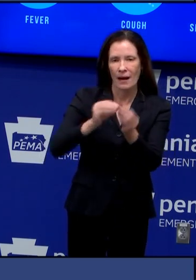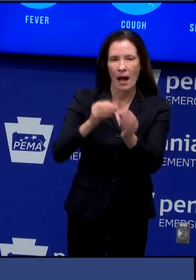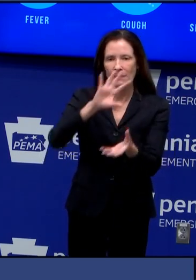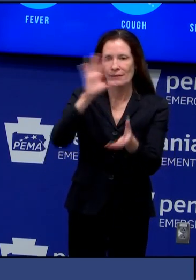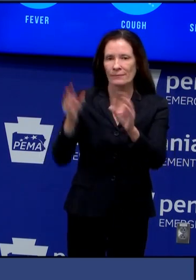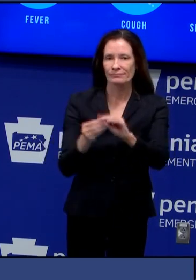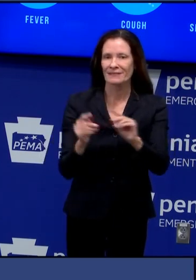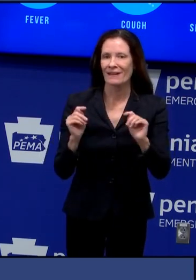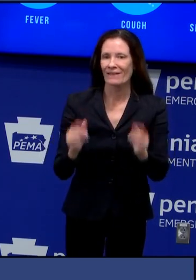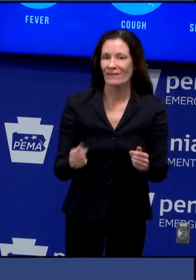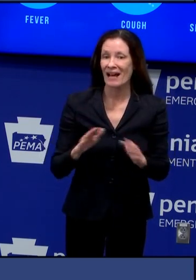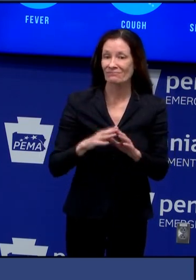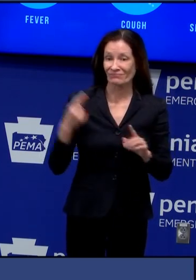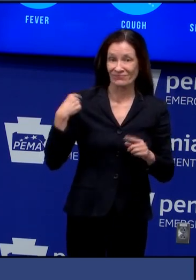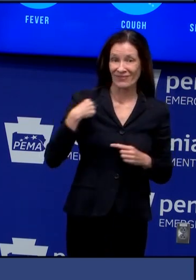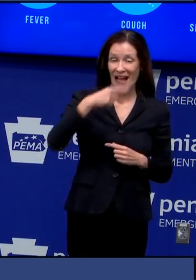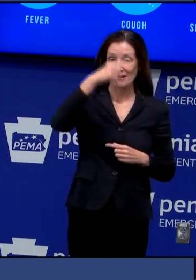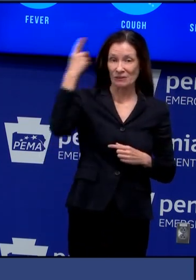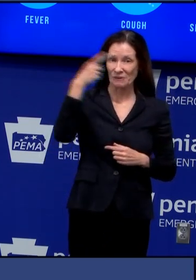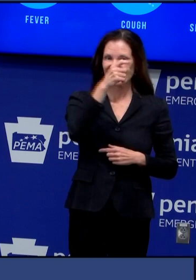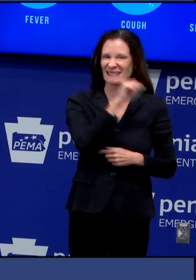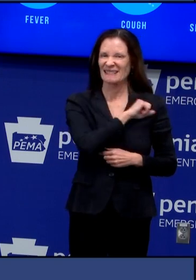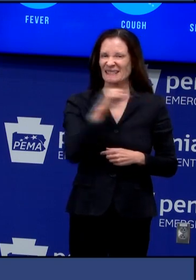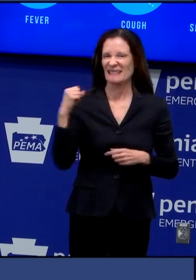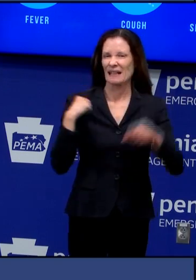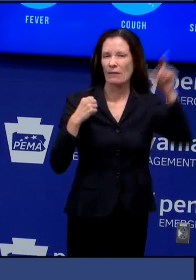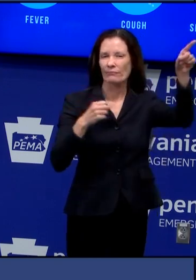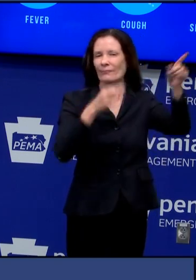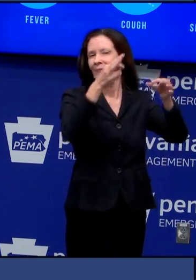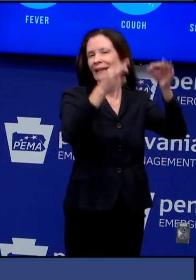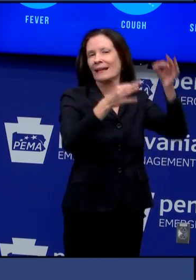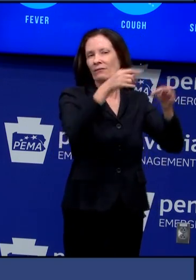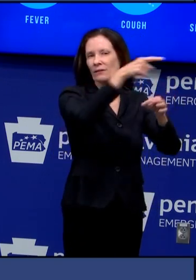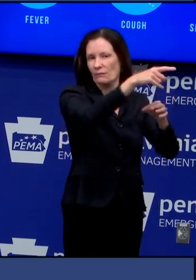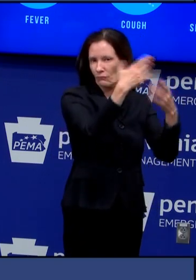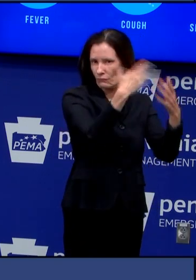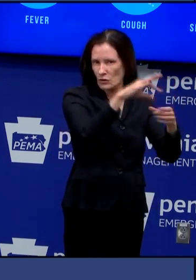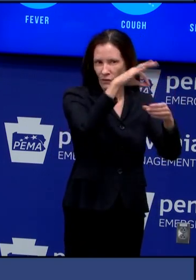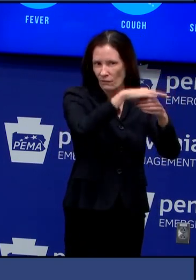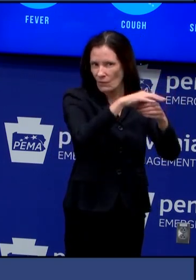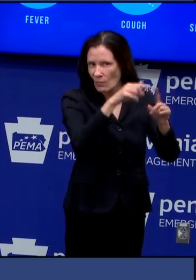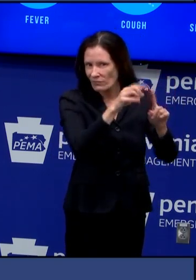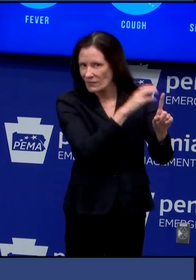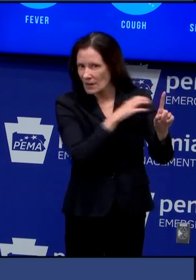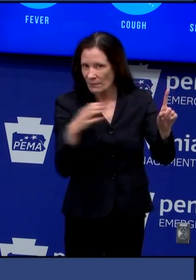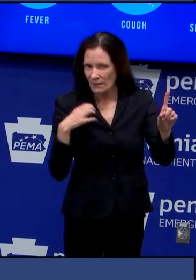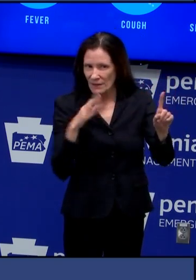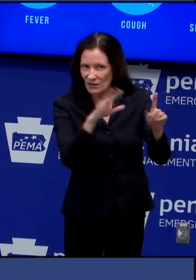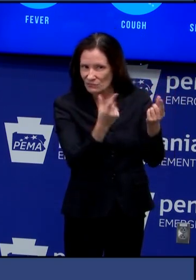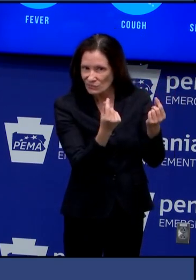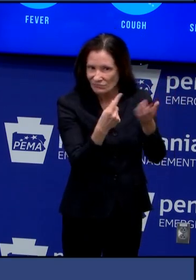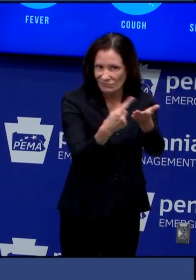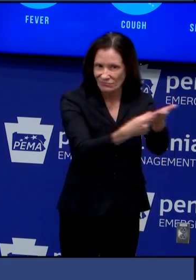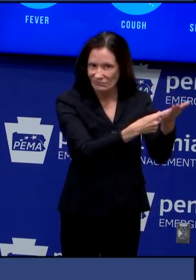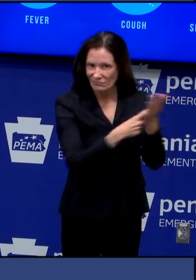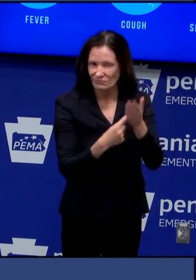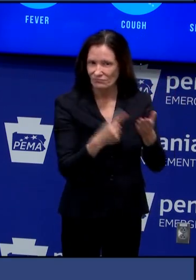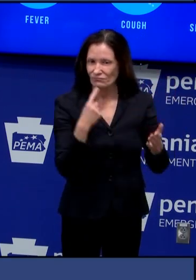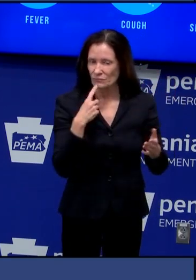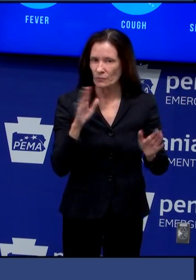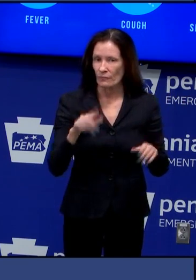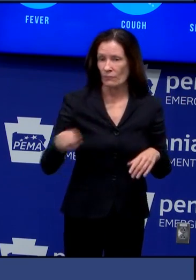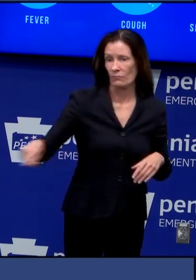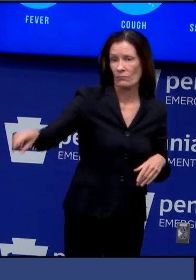state government committee um and several of the counties did express that that voters should be prepared